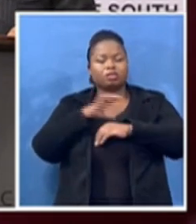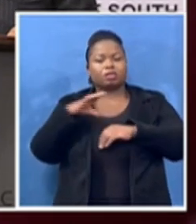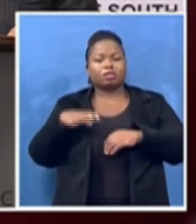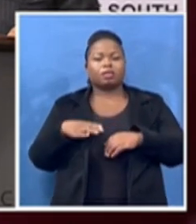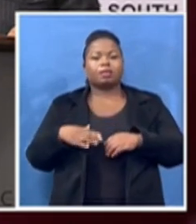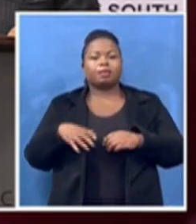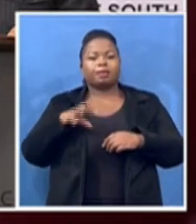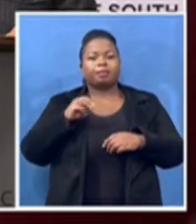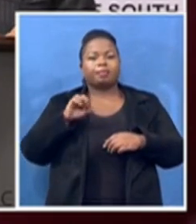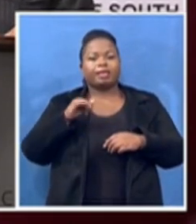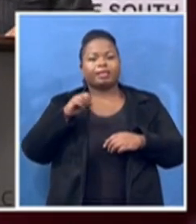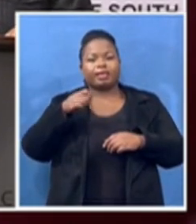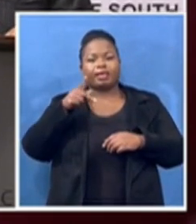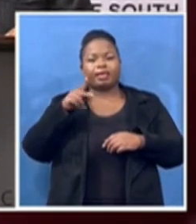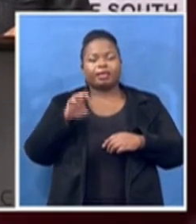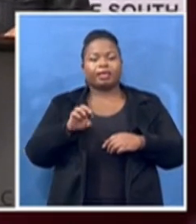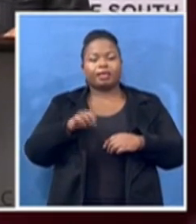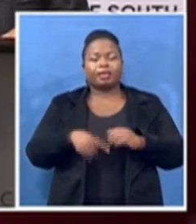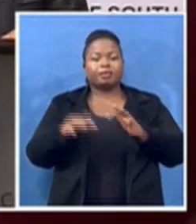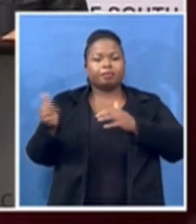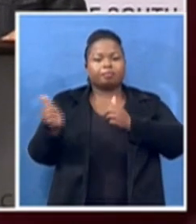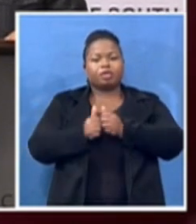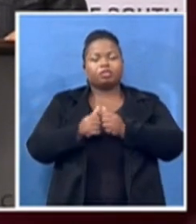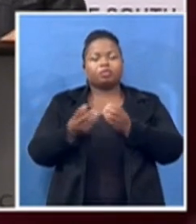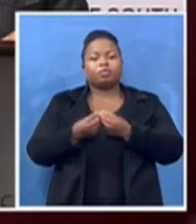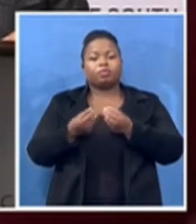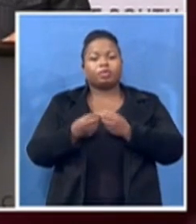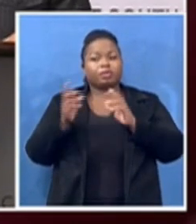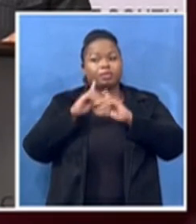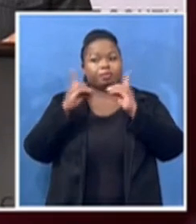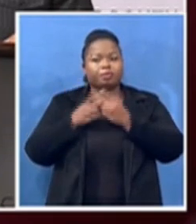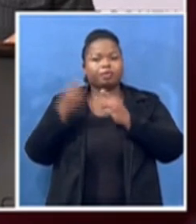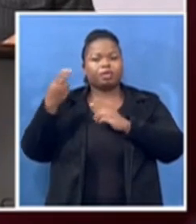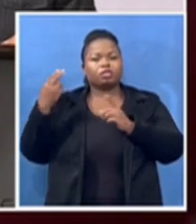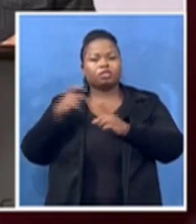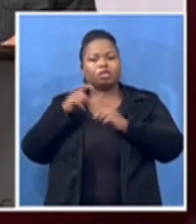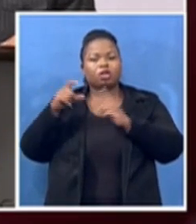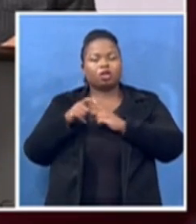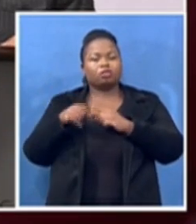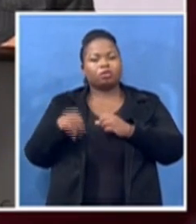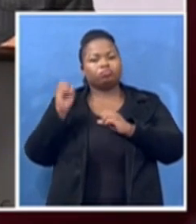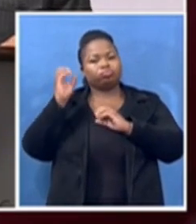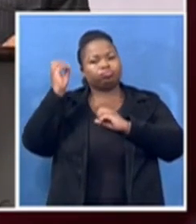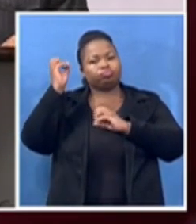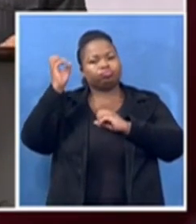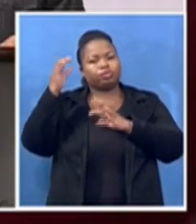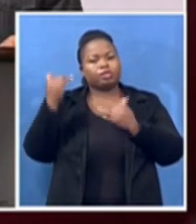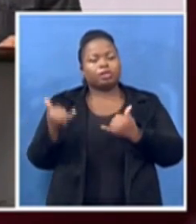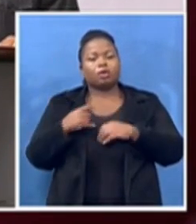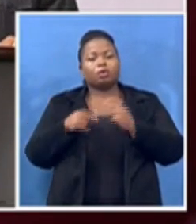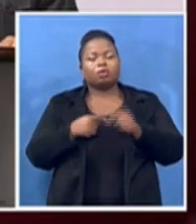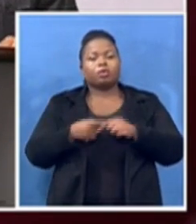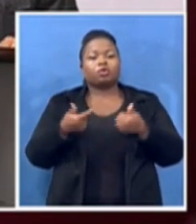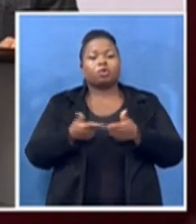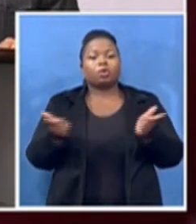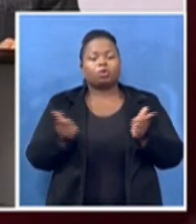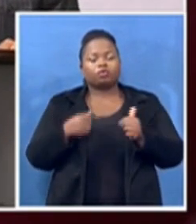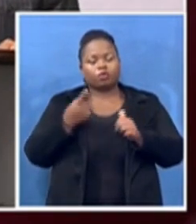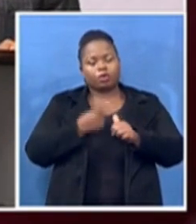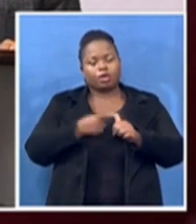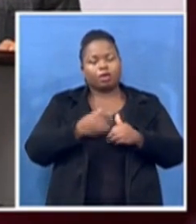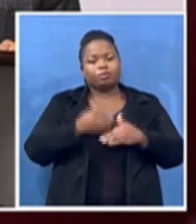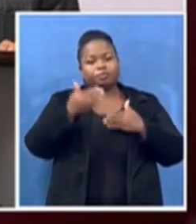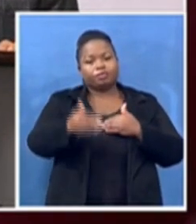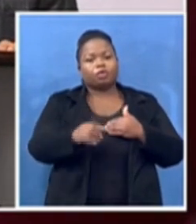with the Department of Arts and Culture holding this press briefing on the launch of the countdown to the 150 year anniversary of Charlotte